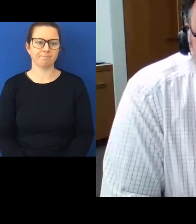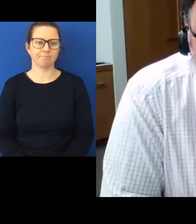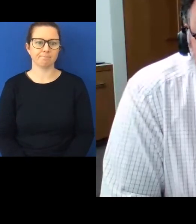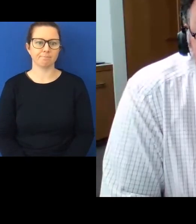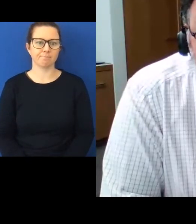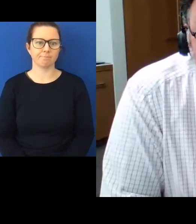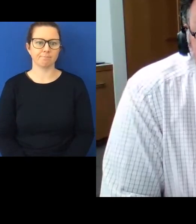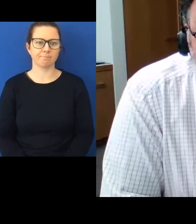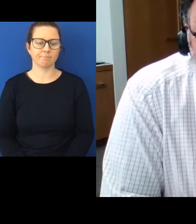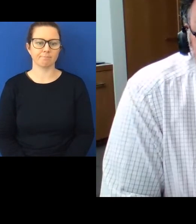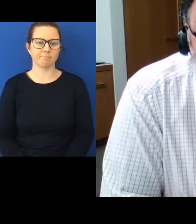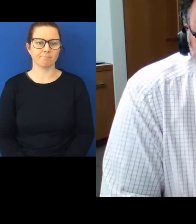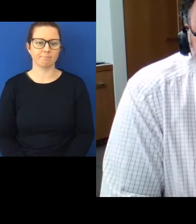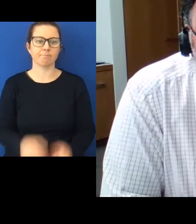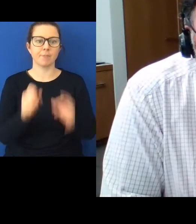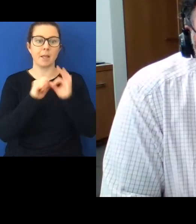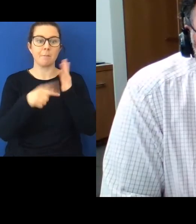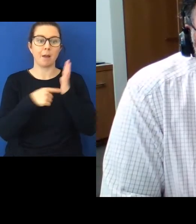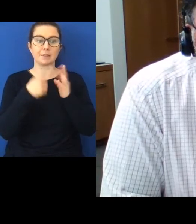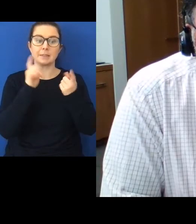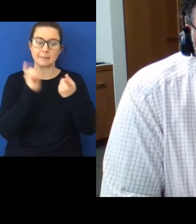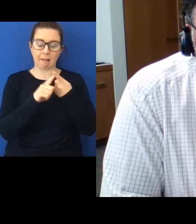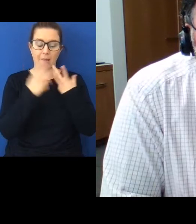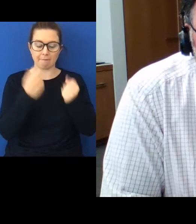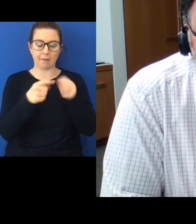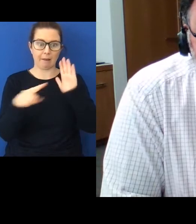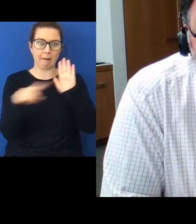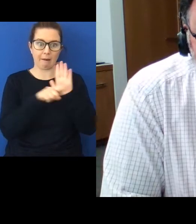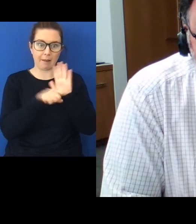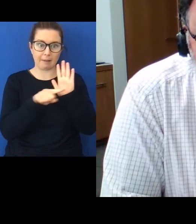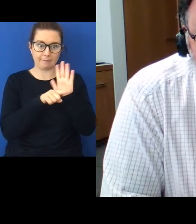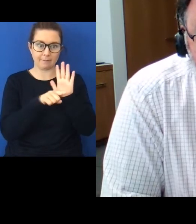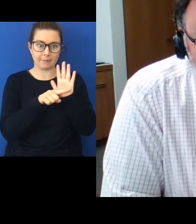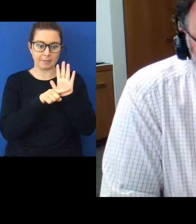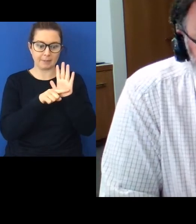But, the negative statistics remain stubbornly negative.